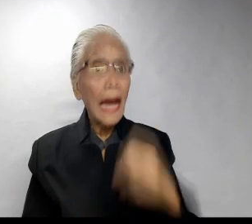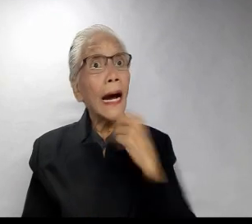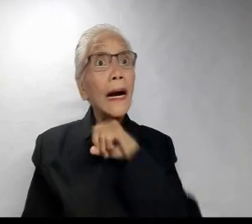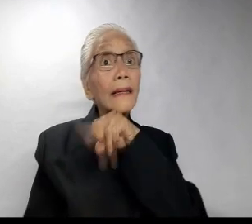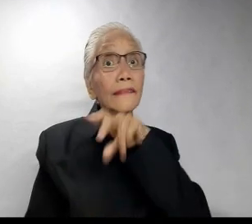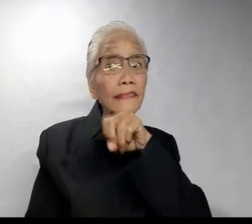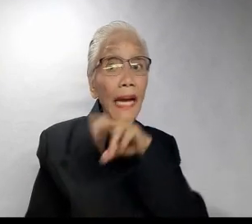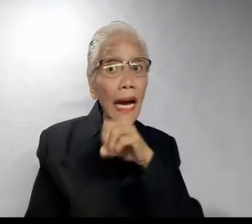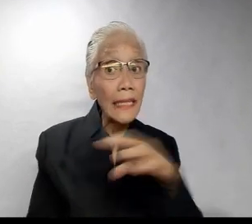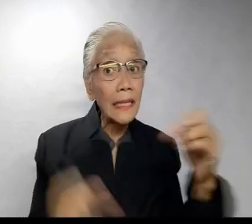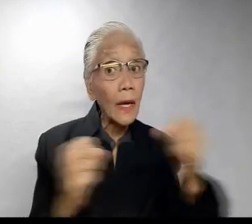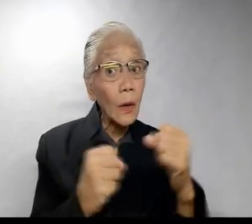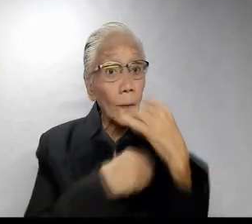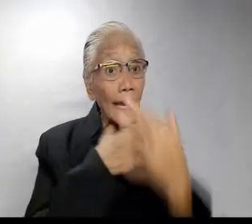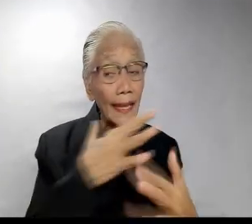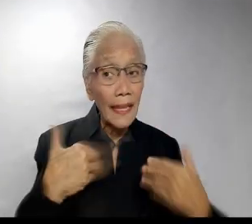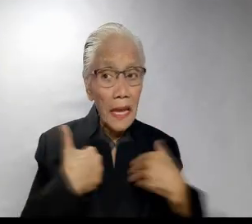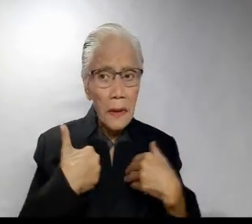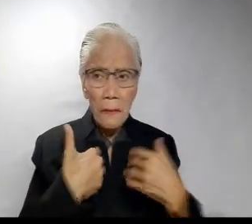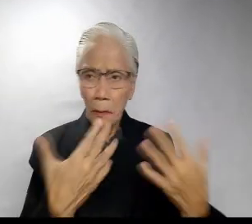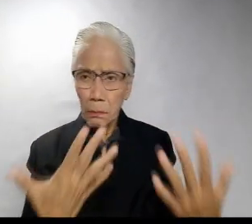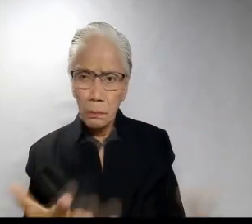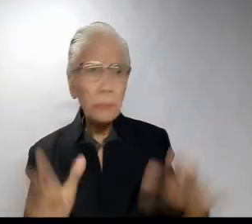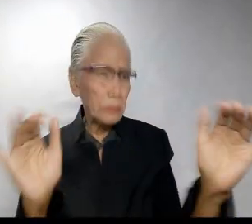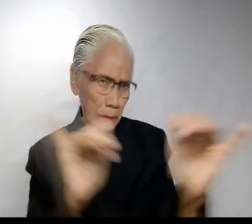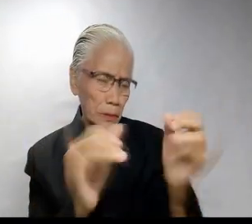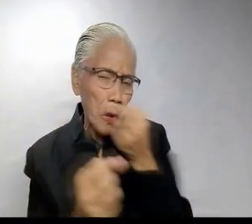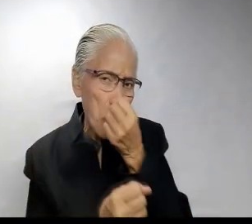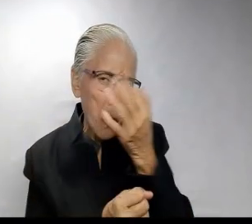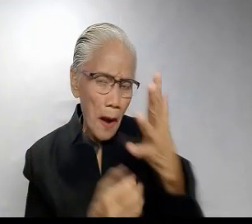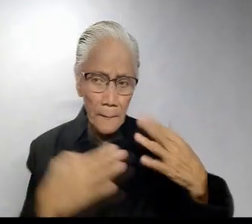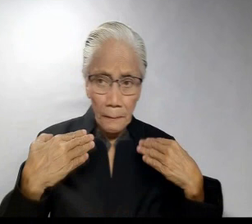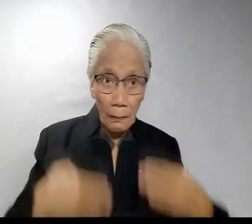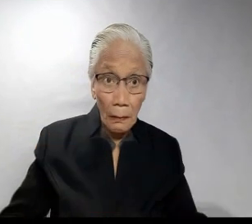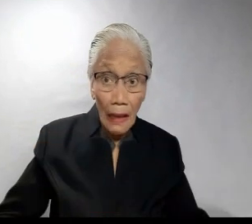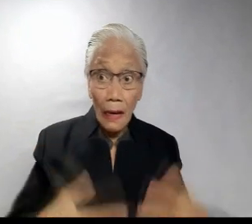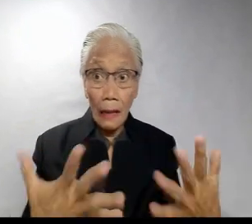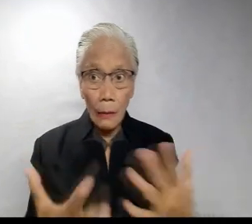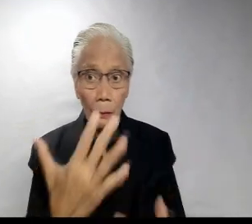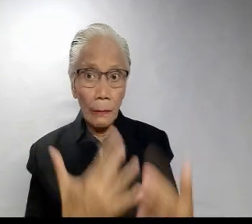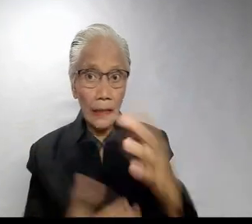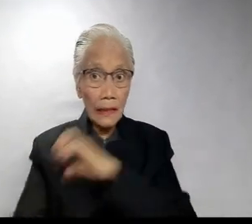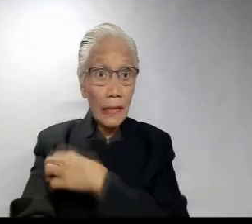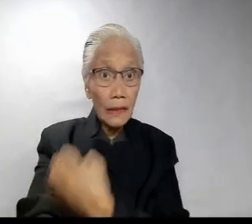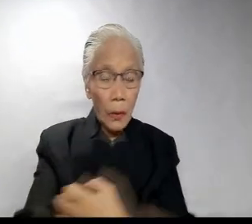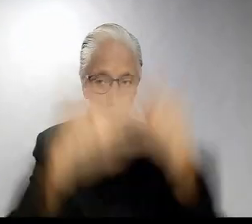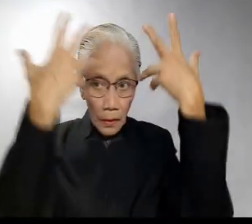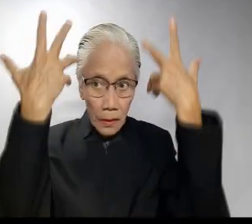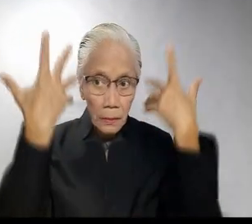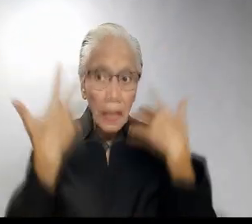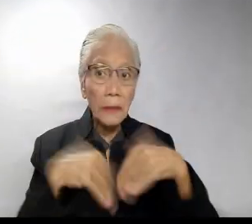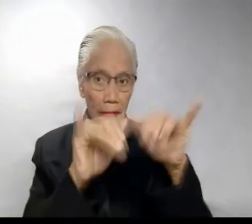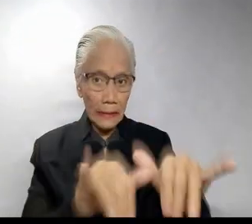A frog is a cold-blooded animal. And humans are warm-blooded. So our body burns energy or perspires